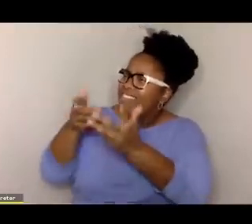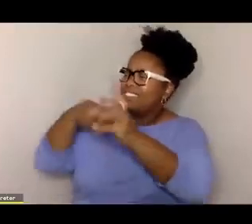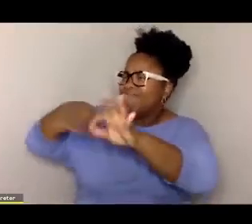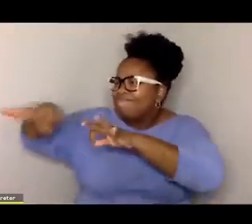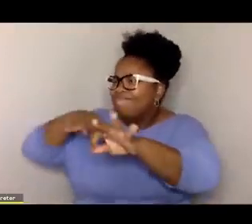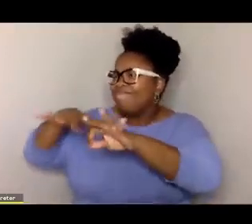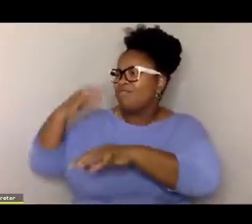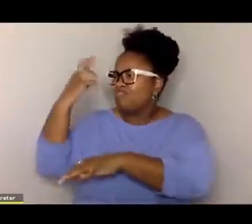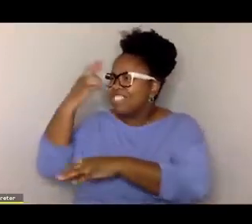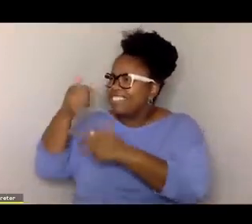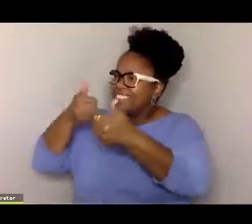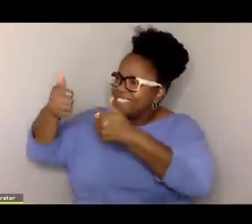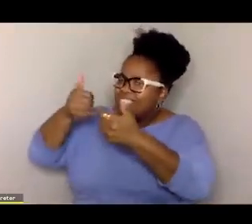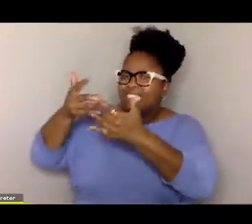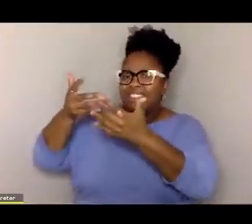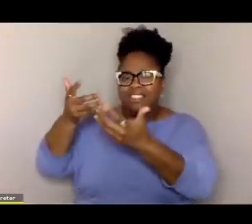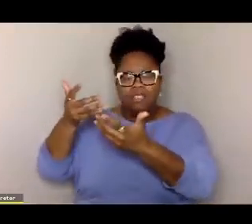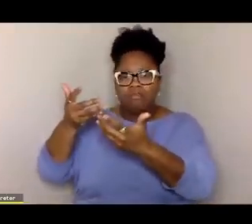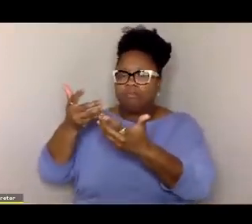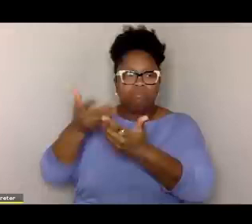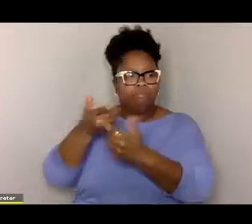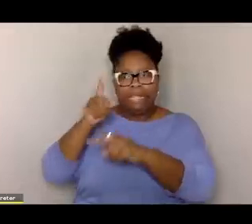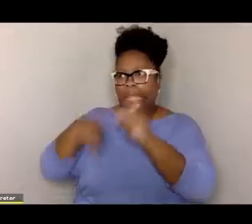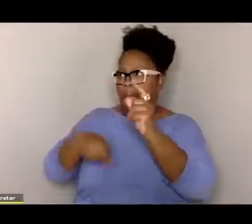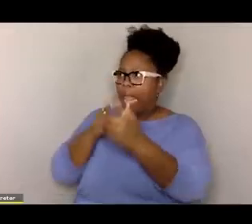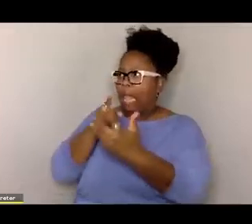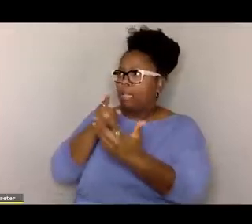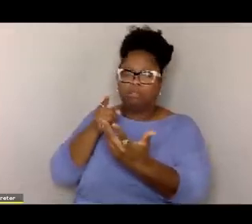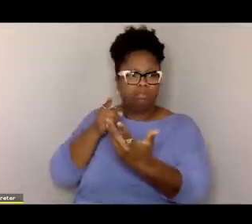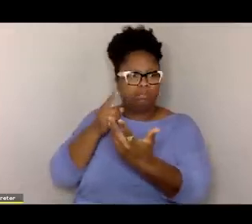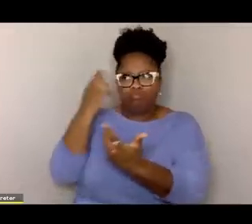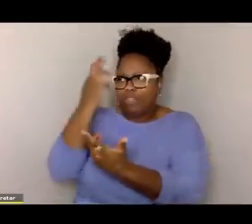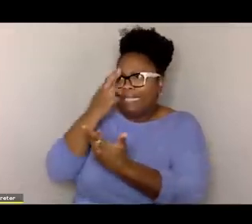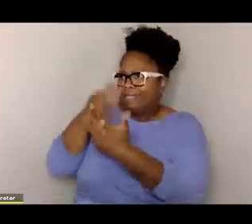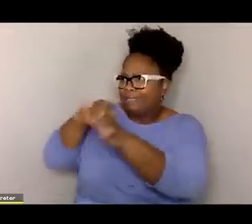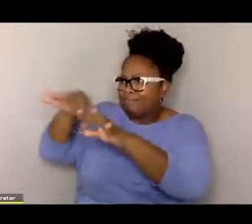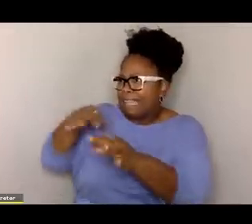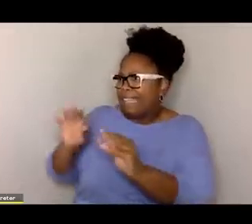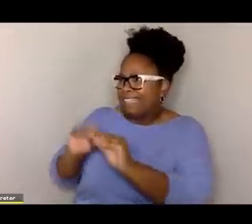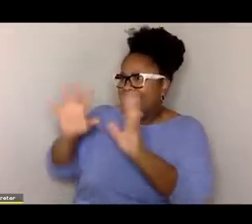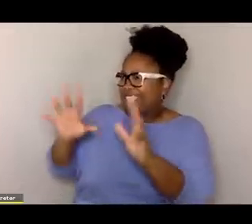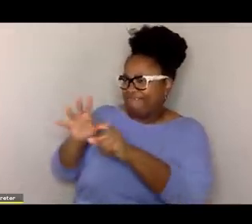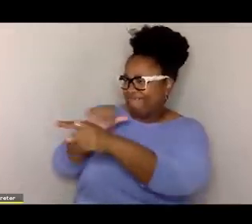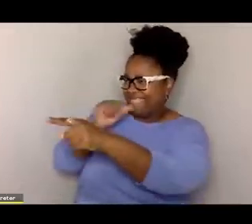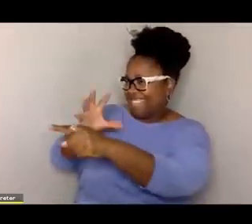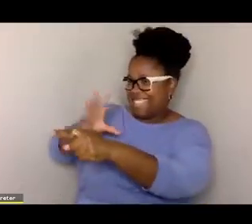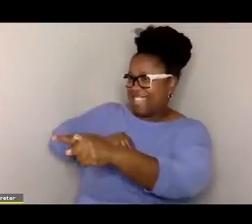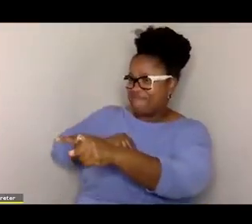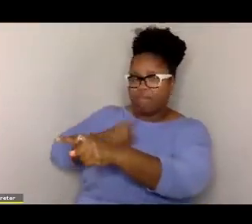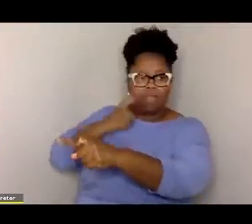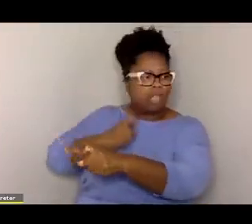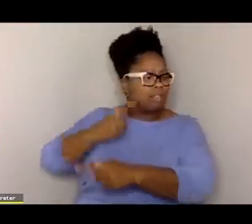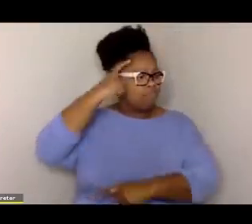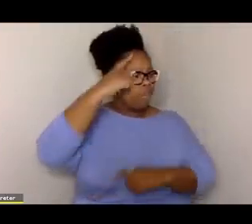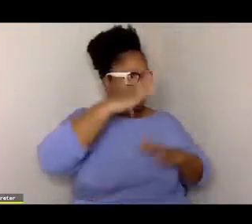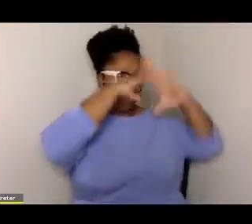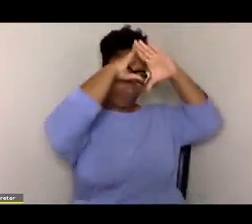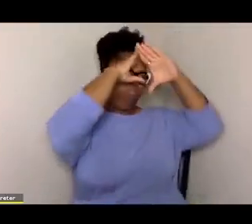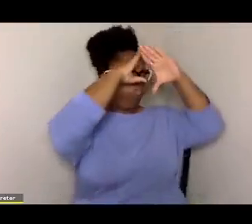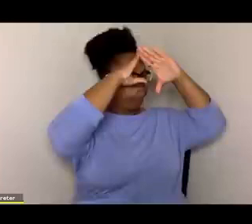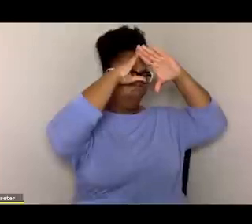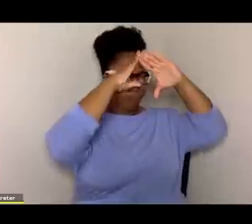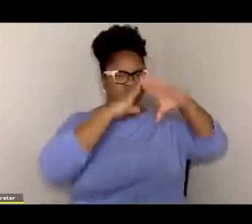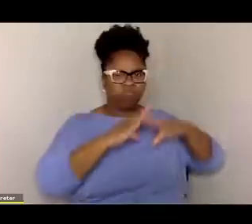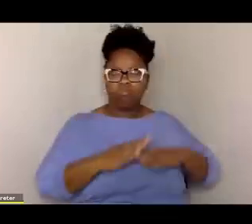reason with them, there's no reason that can actually be received because the brain